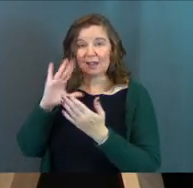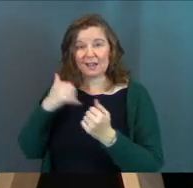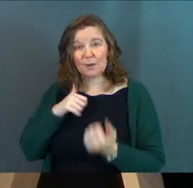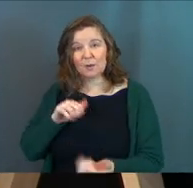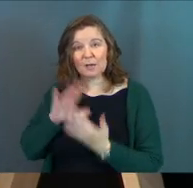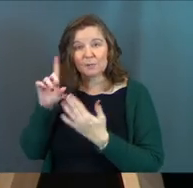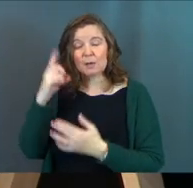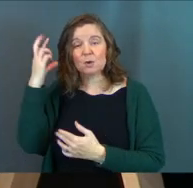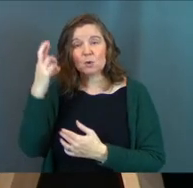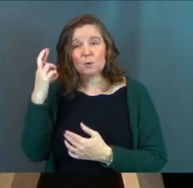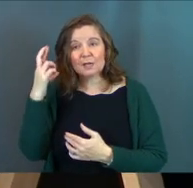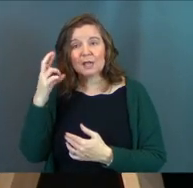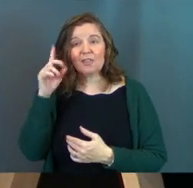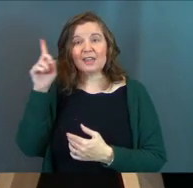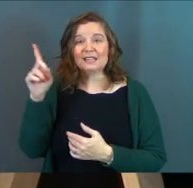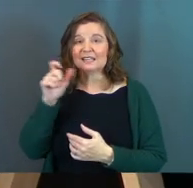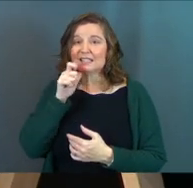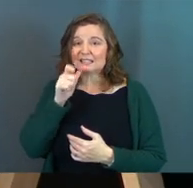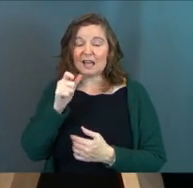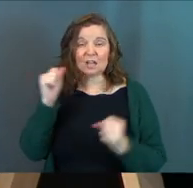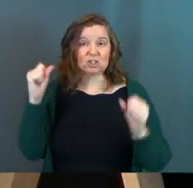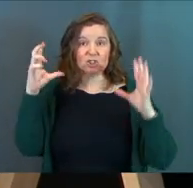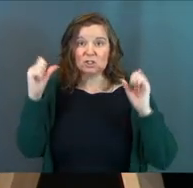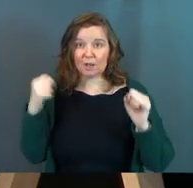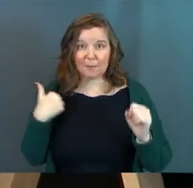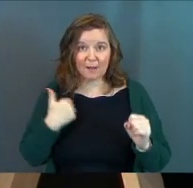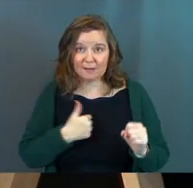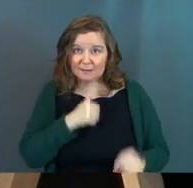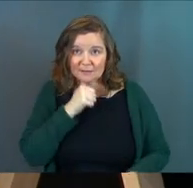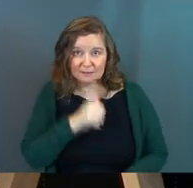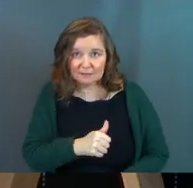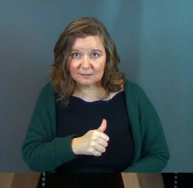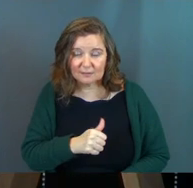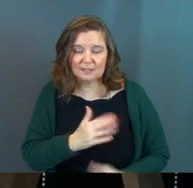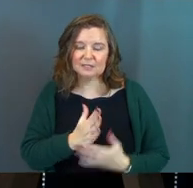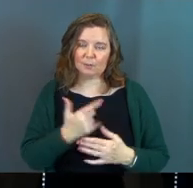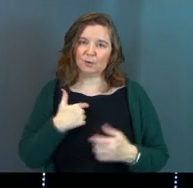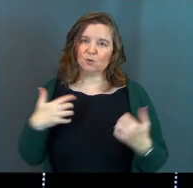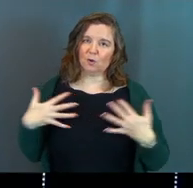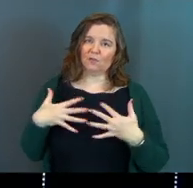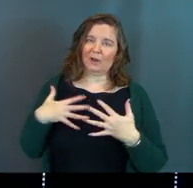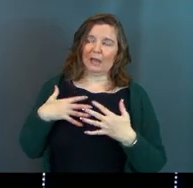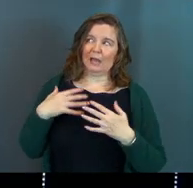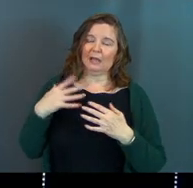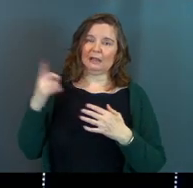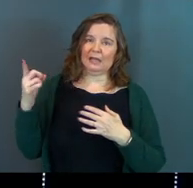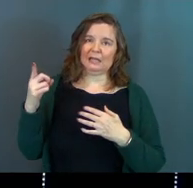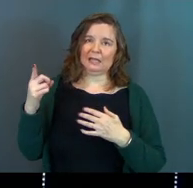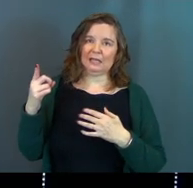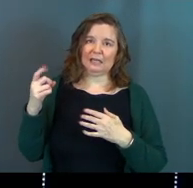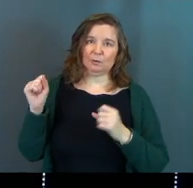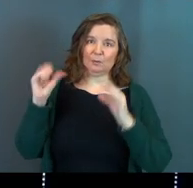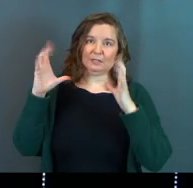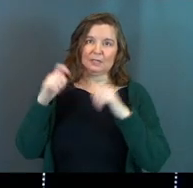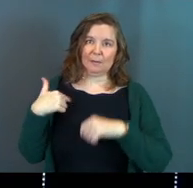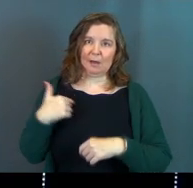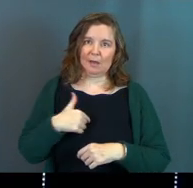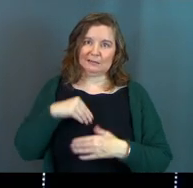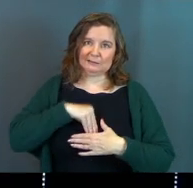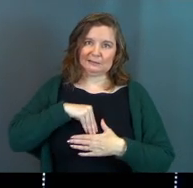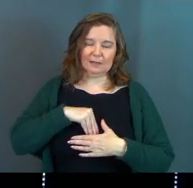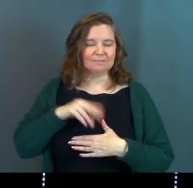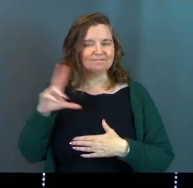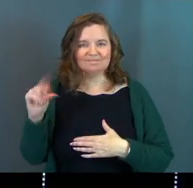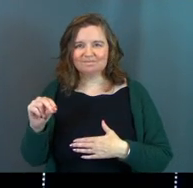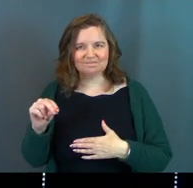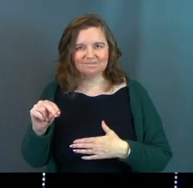can we come to him and realize that he is not shocked by us? Some of you are afraid God's gonna be shocked by you. Nope.